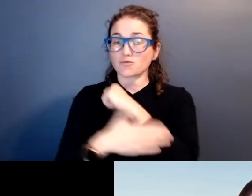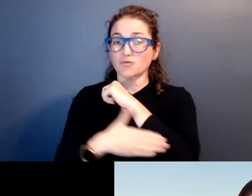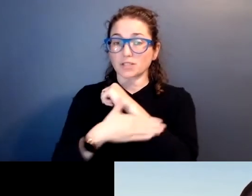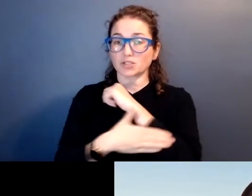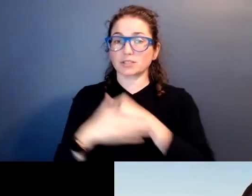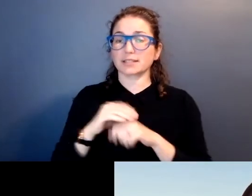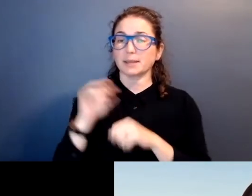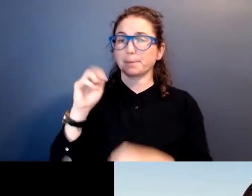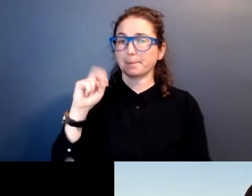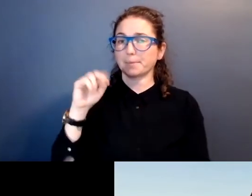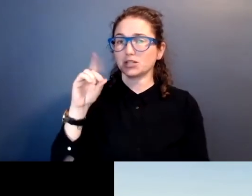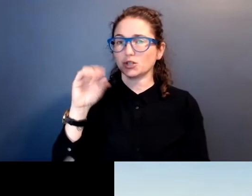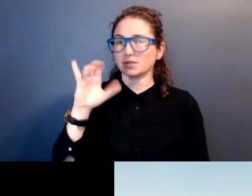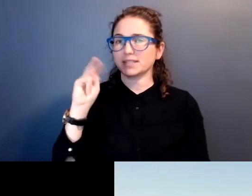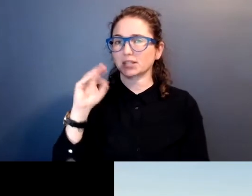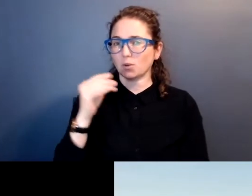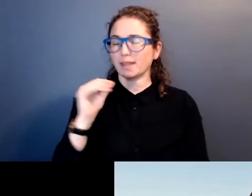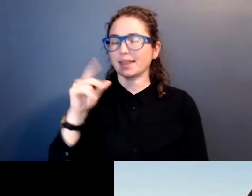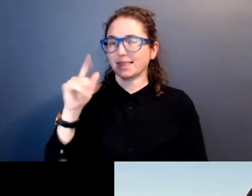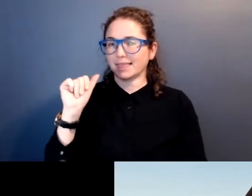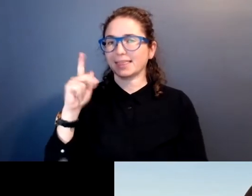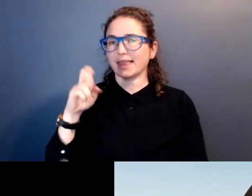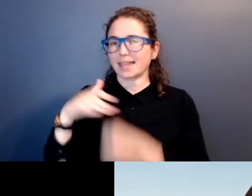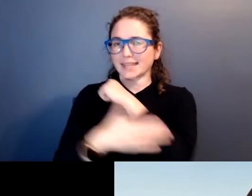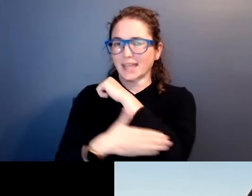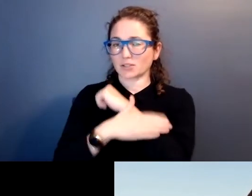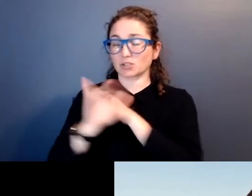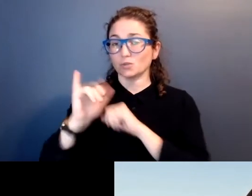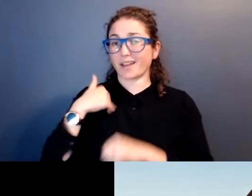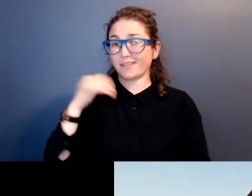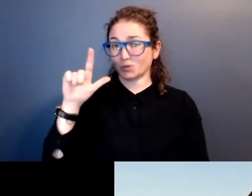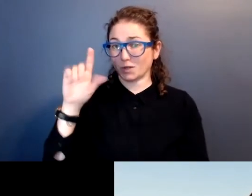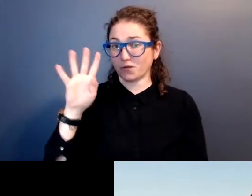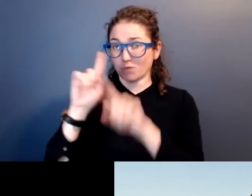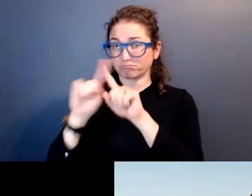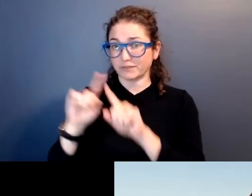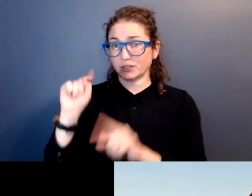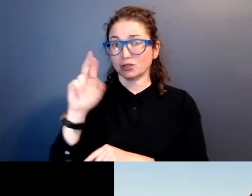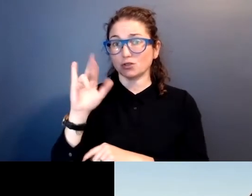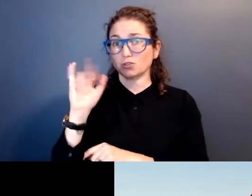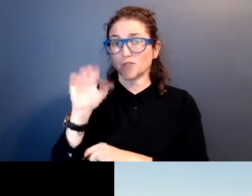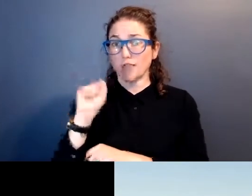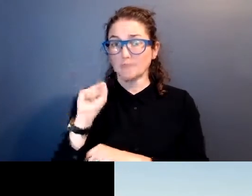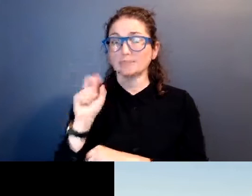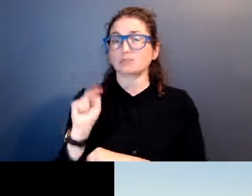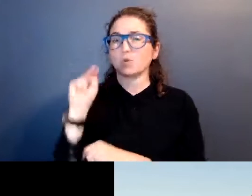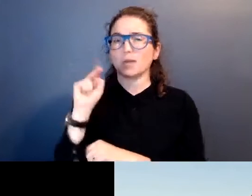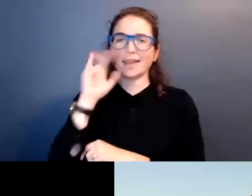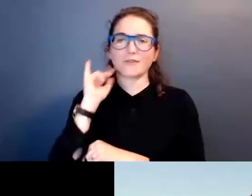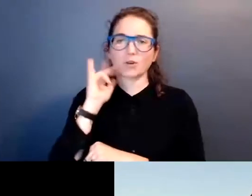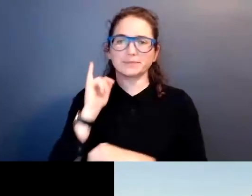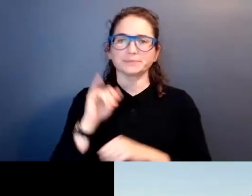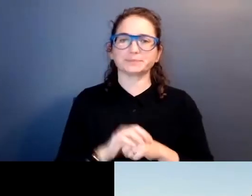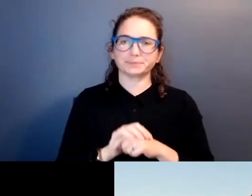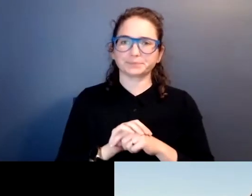Mendocino, and Lake County, which is our POMO Miwok territory. We have 24 tribes in our region in Northern California. And